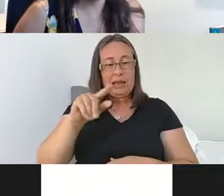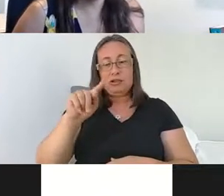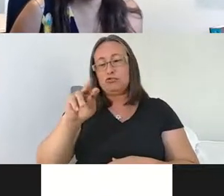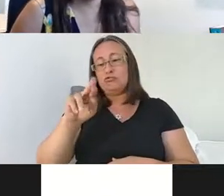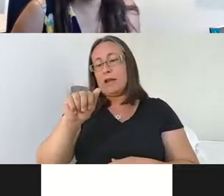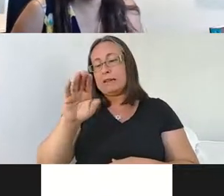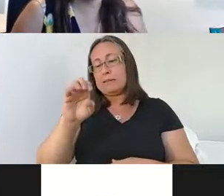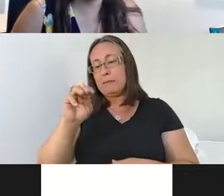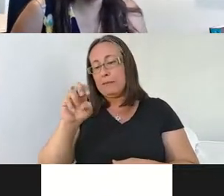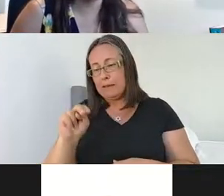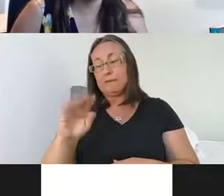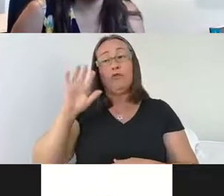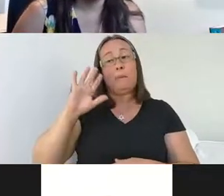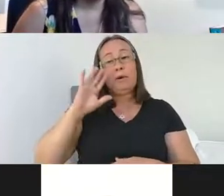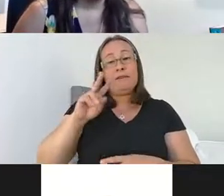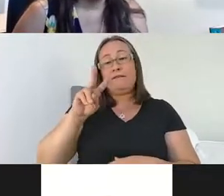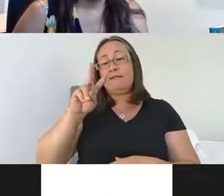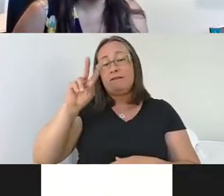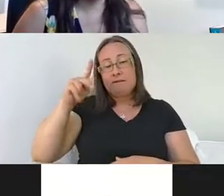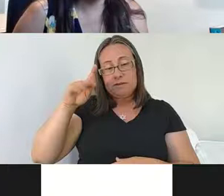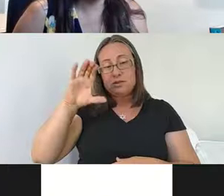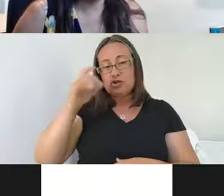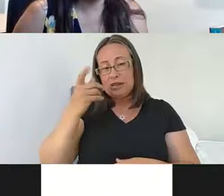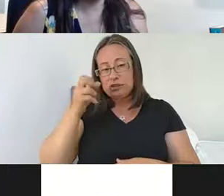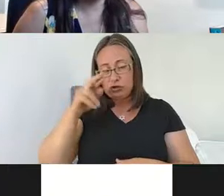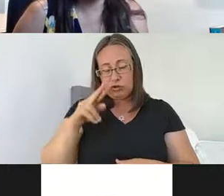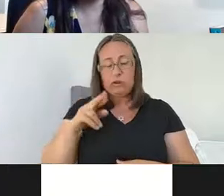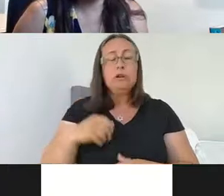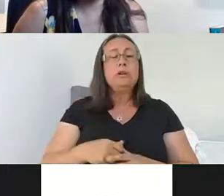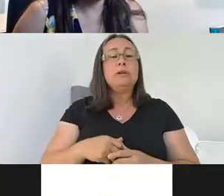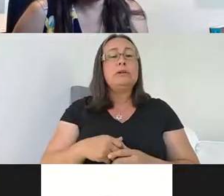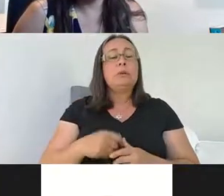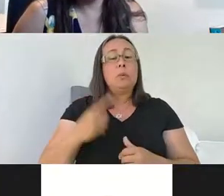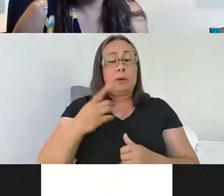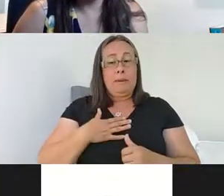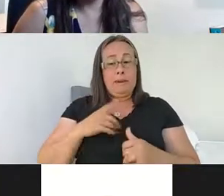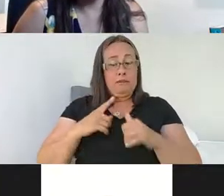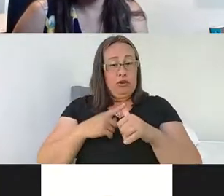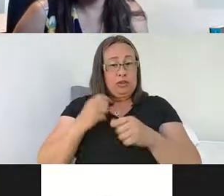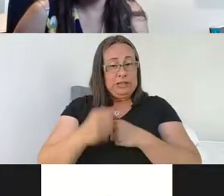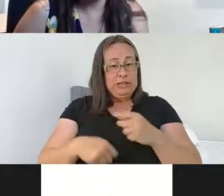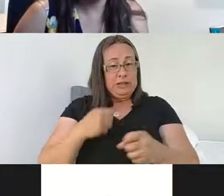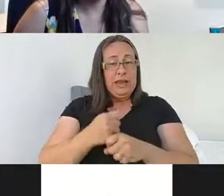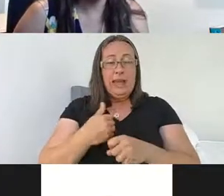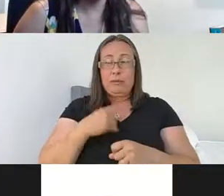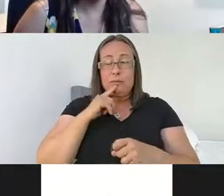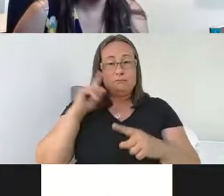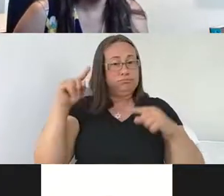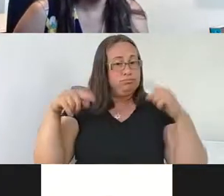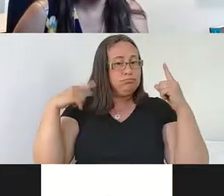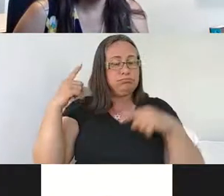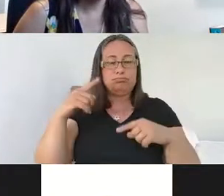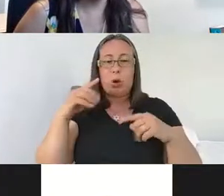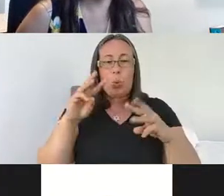who was the former vice chancellor for research here. One of my first years here, we had quite crazy weather. So this was a